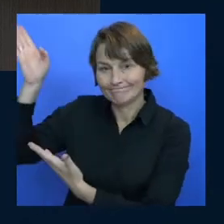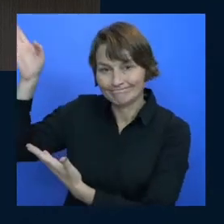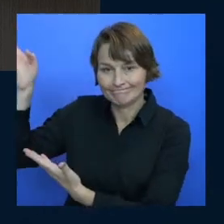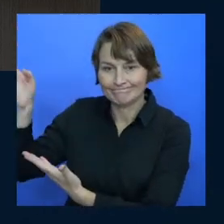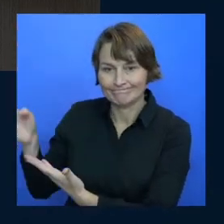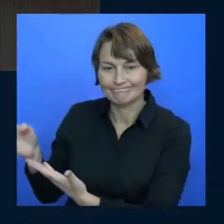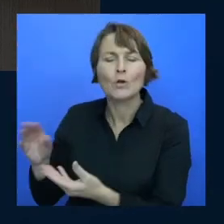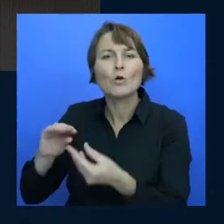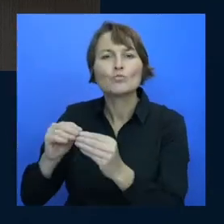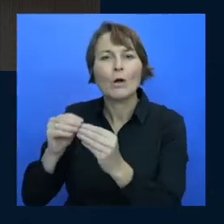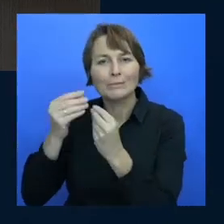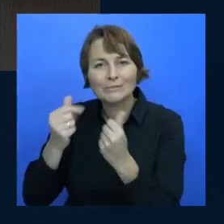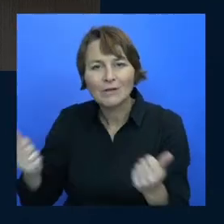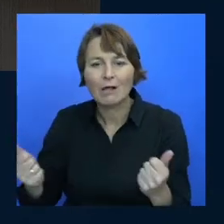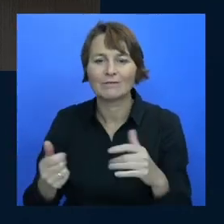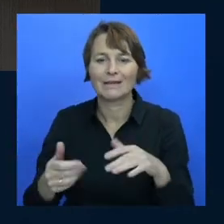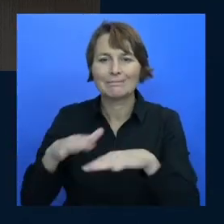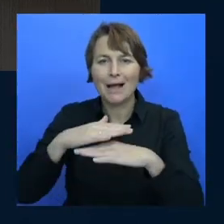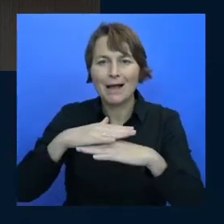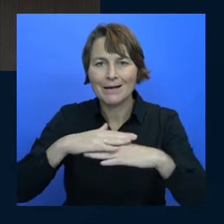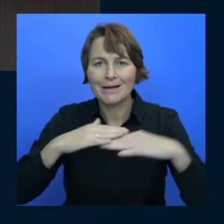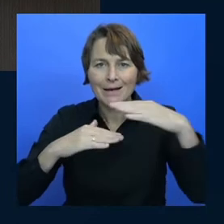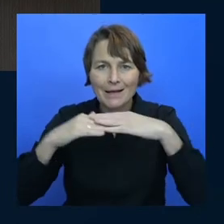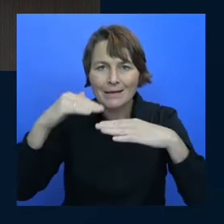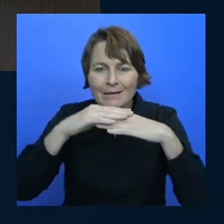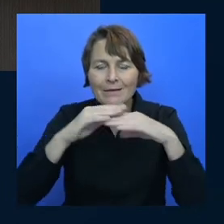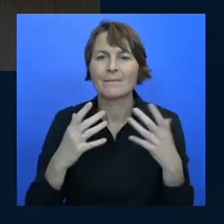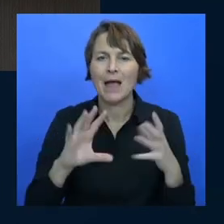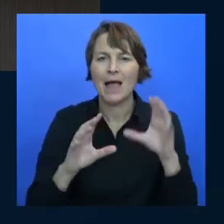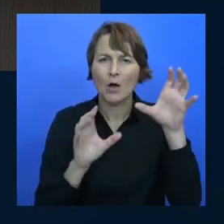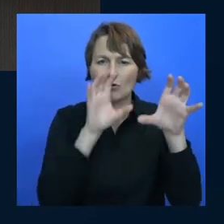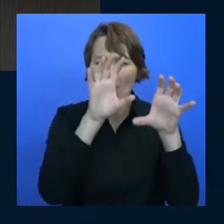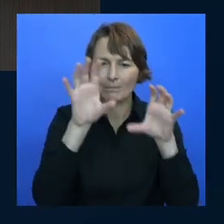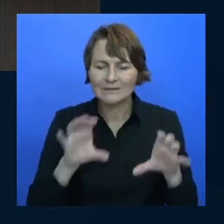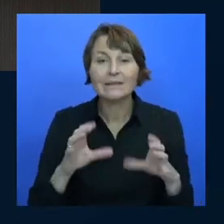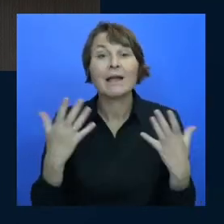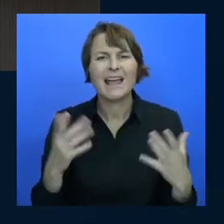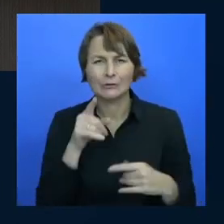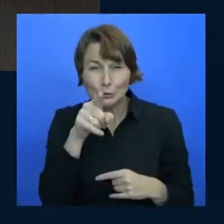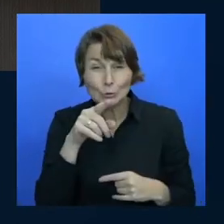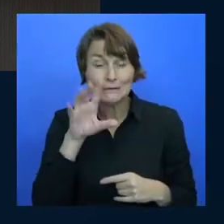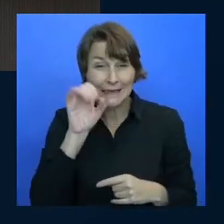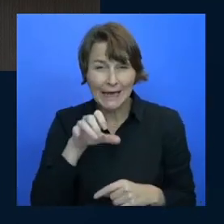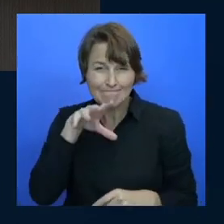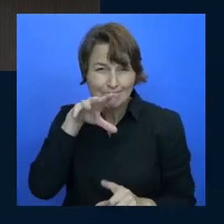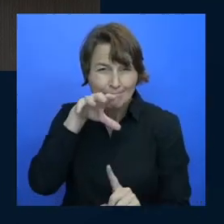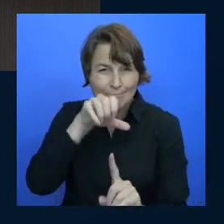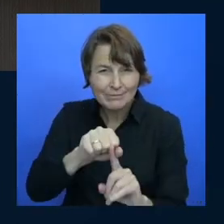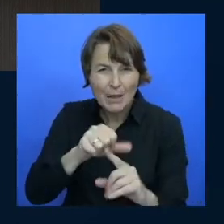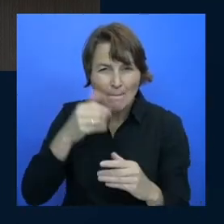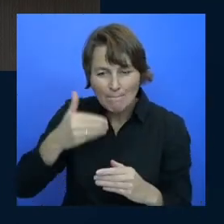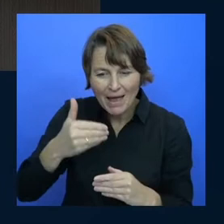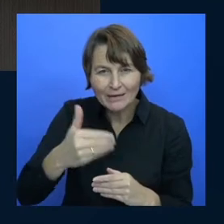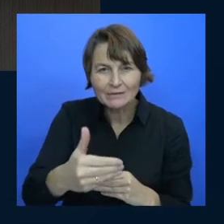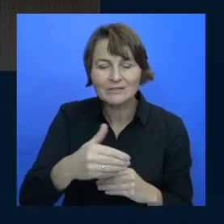talk about and then patterns whether you recognize patterns or not so we'll look at problem solving you've been a senior